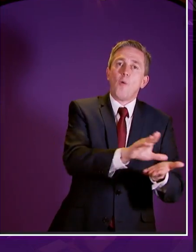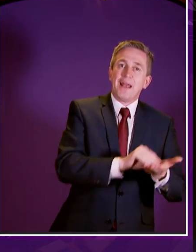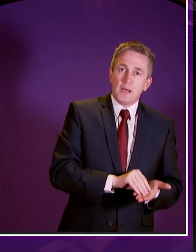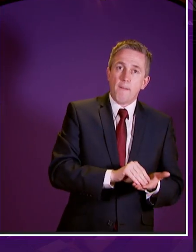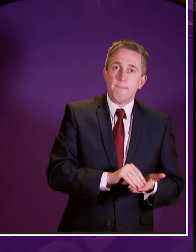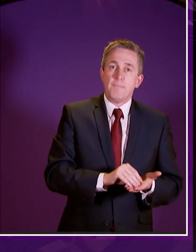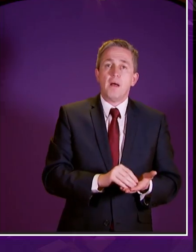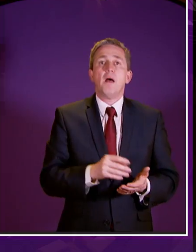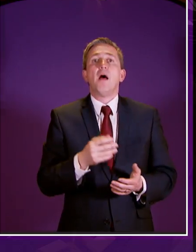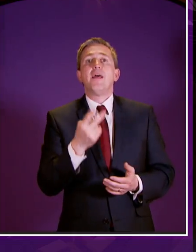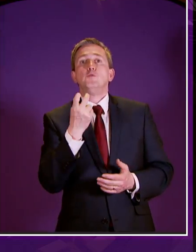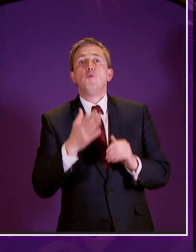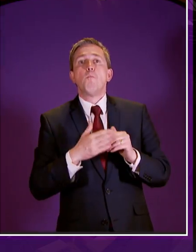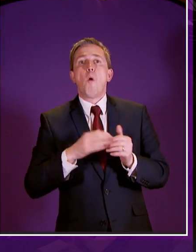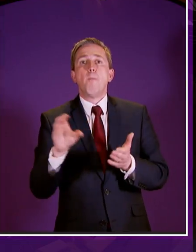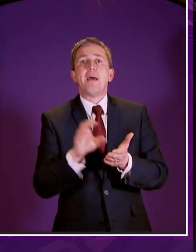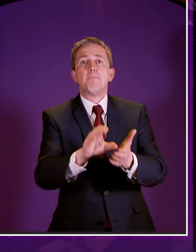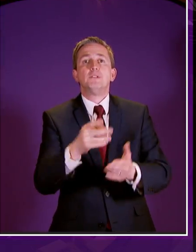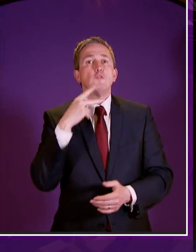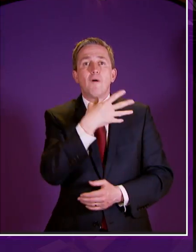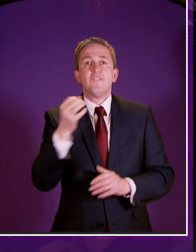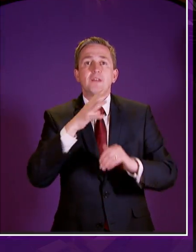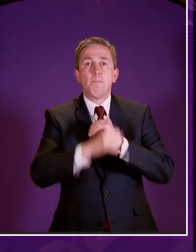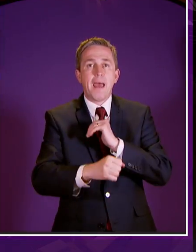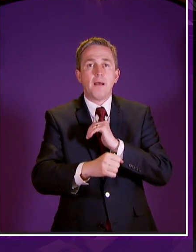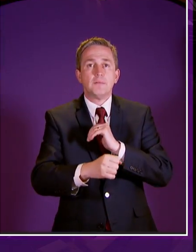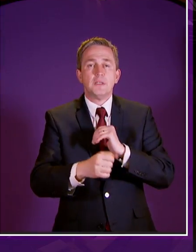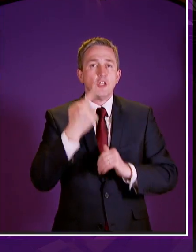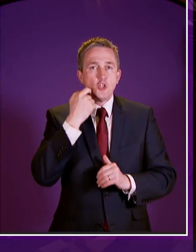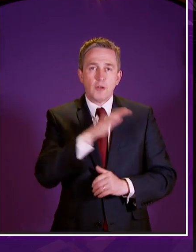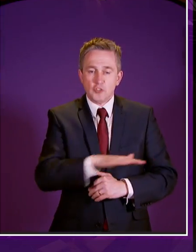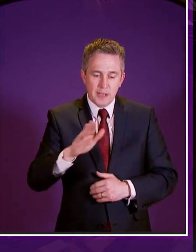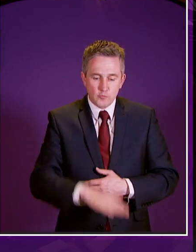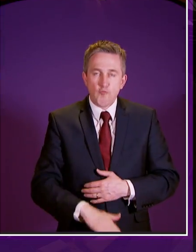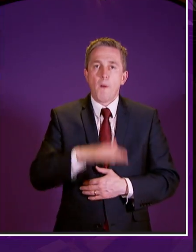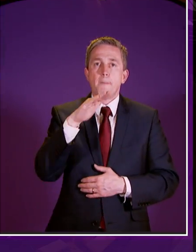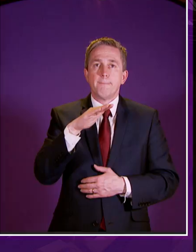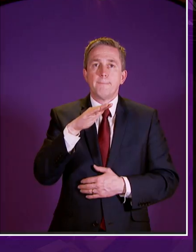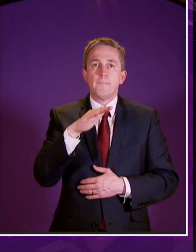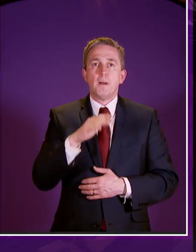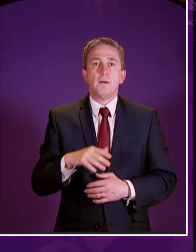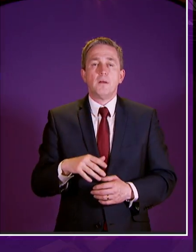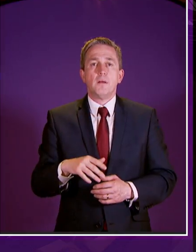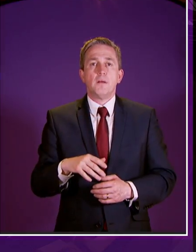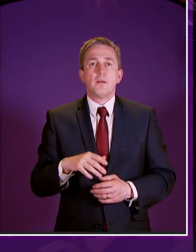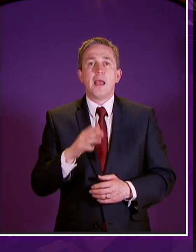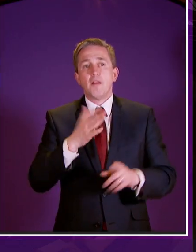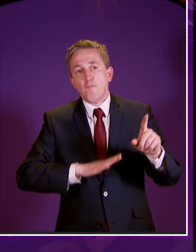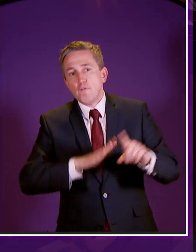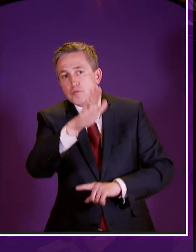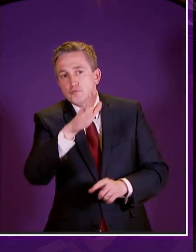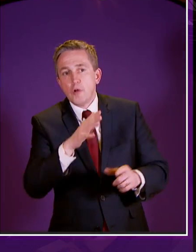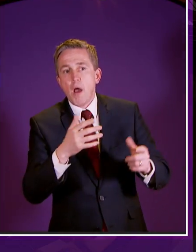payments of 250 pounds in the early years of a child's life and we don't do caps on our future